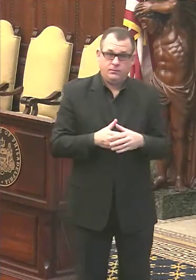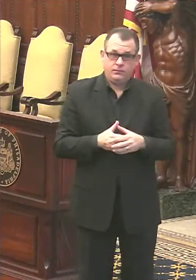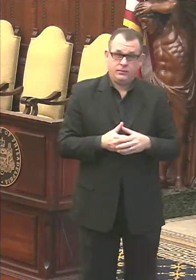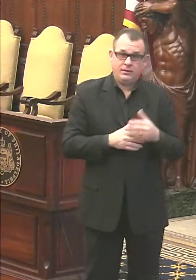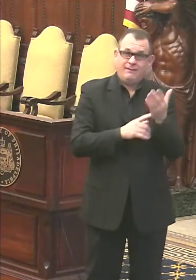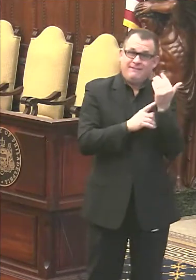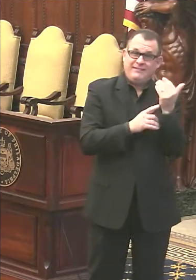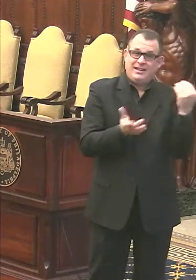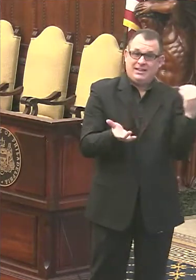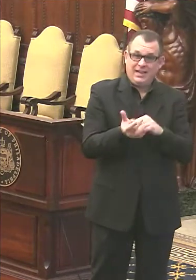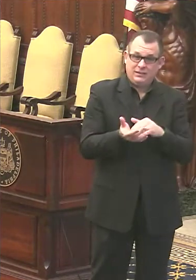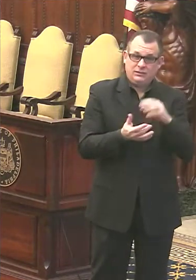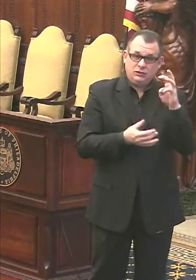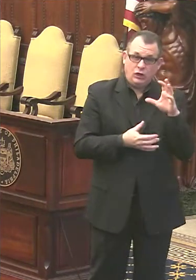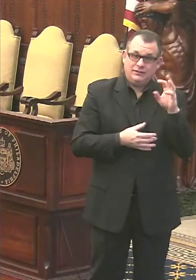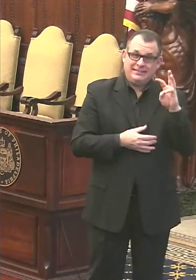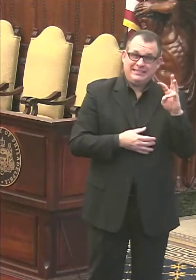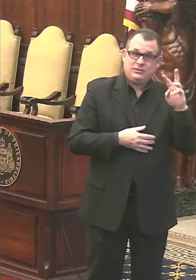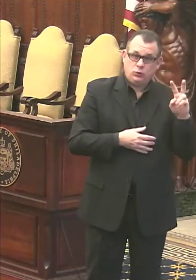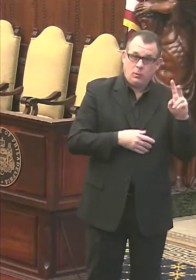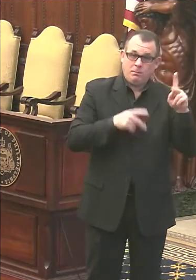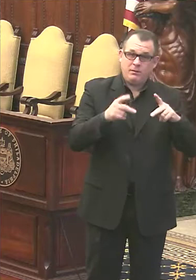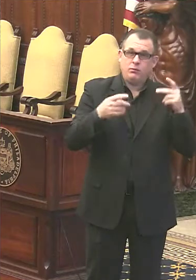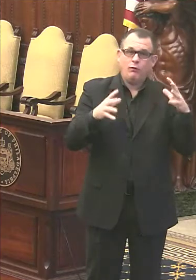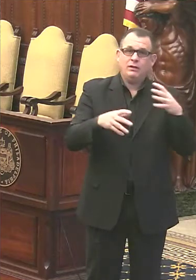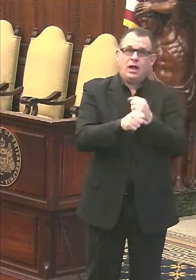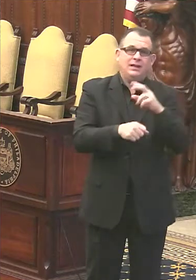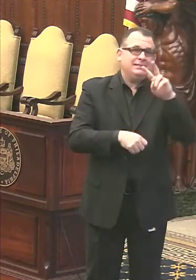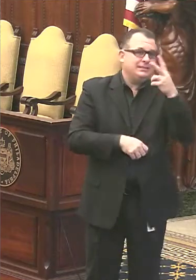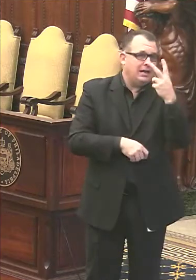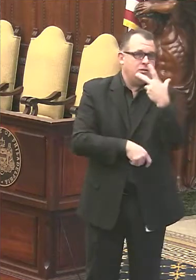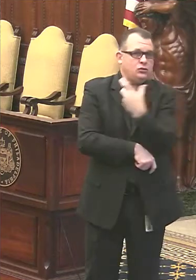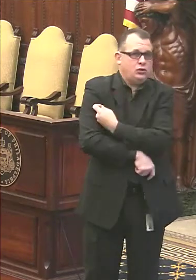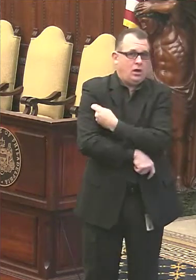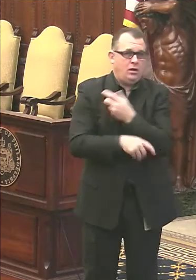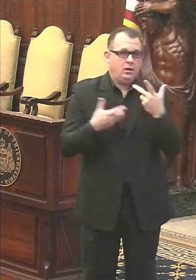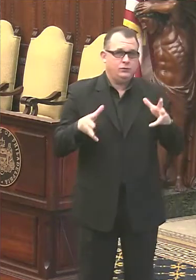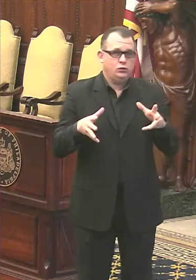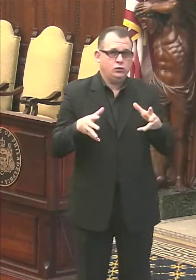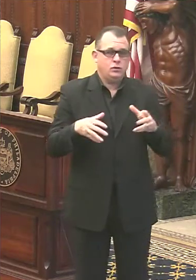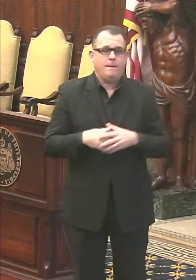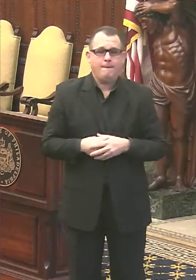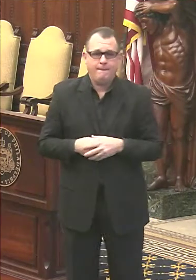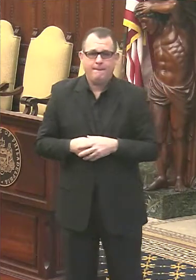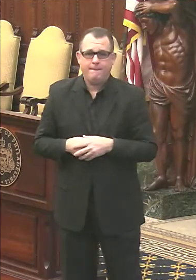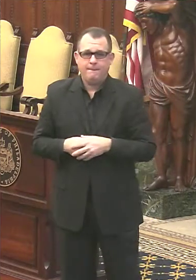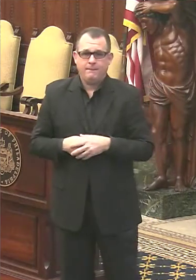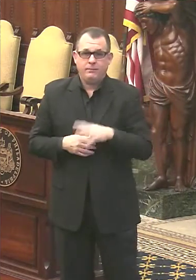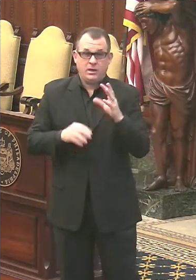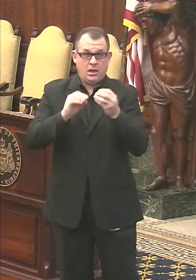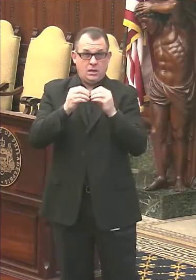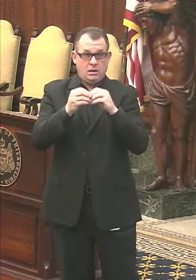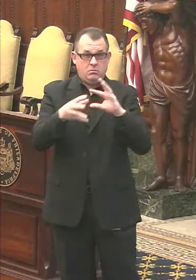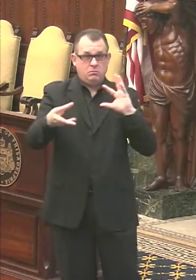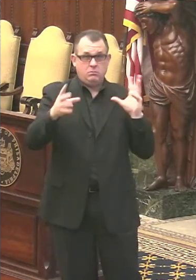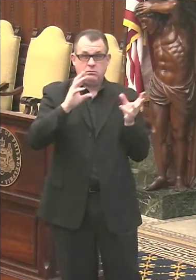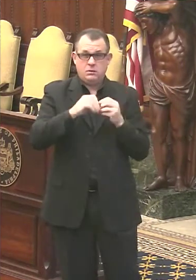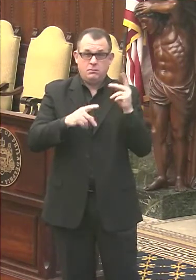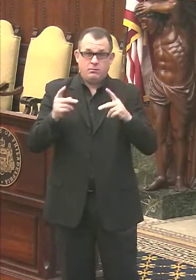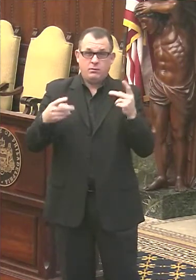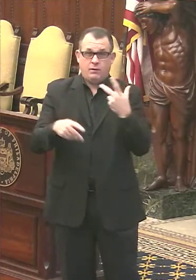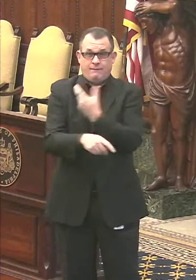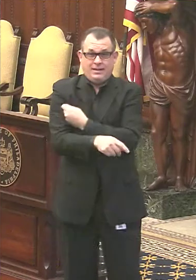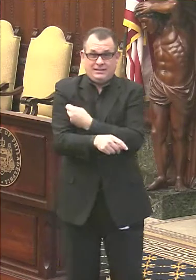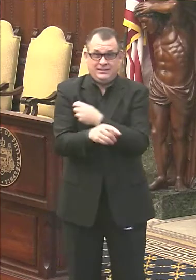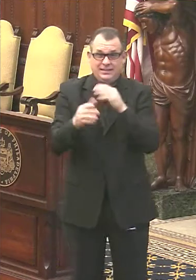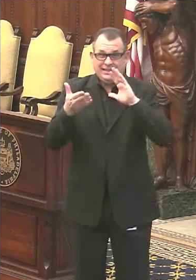,662 people have now received their second doses. Now, those numbers include people vaccinated in the community